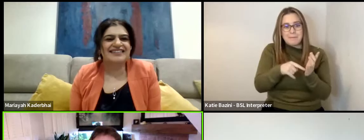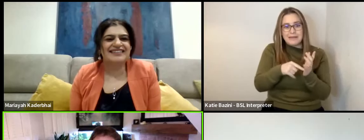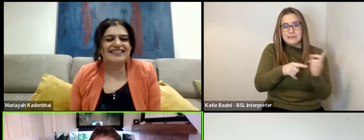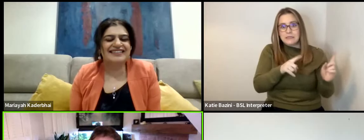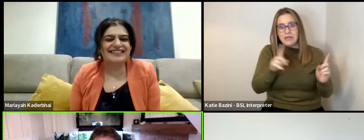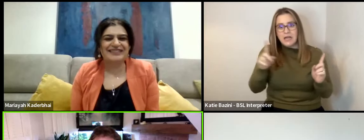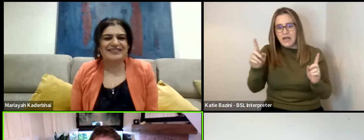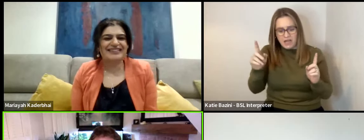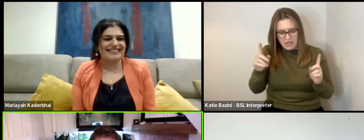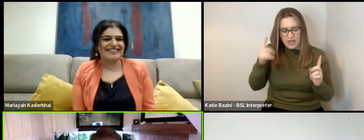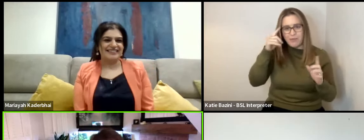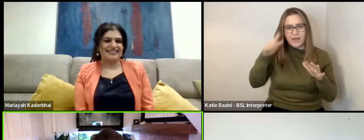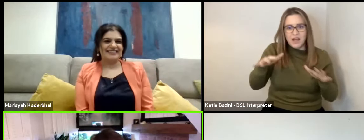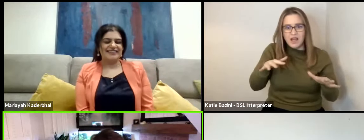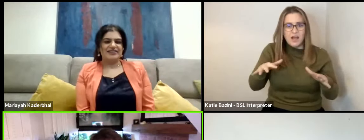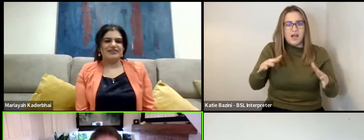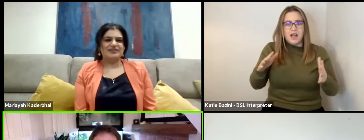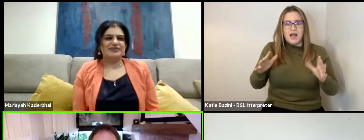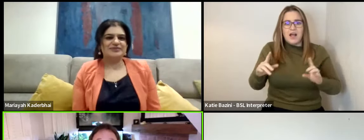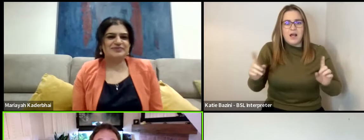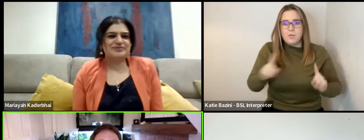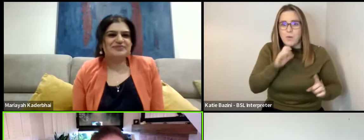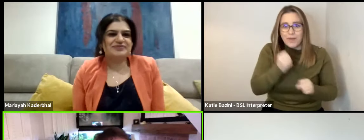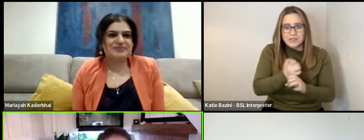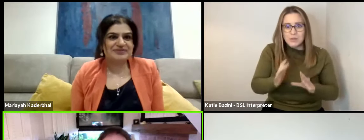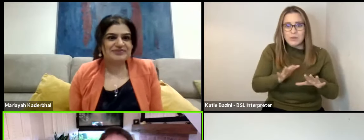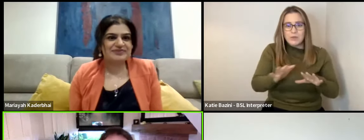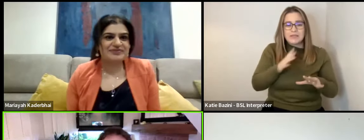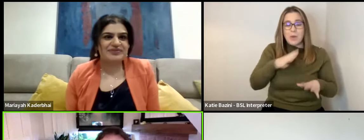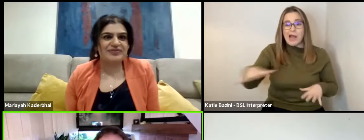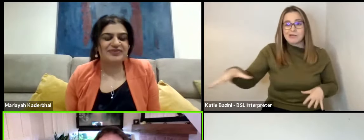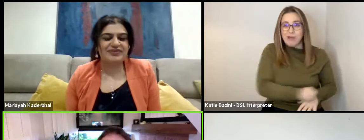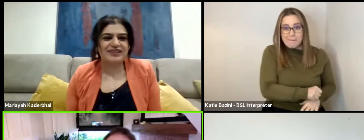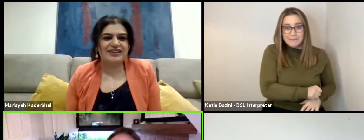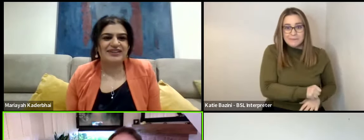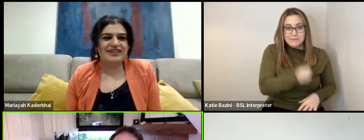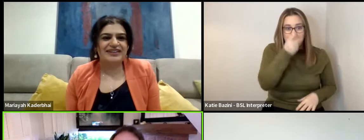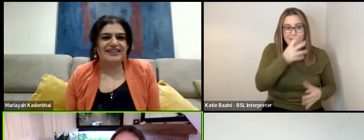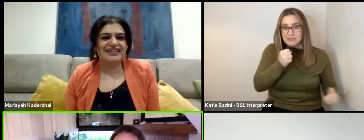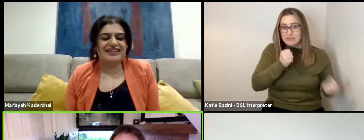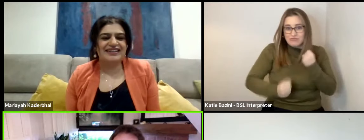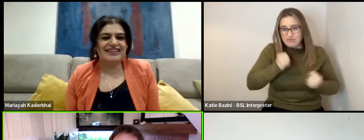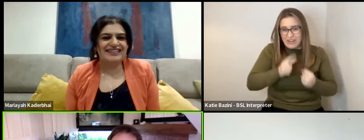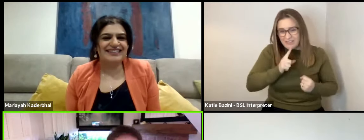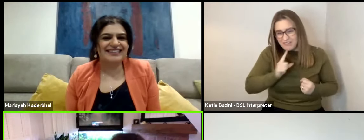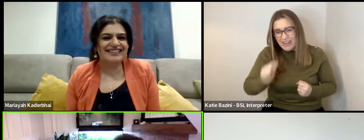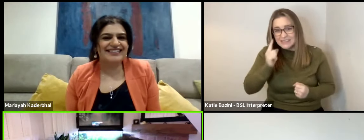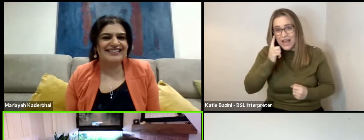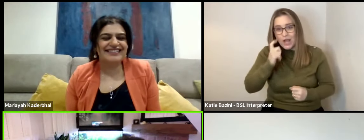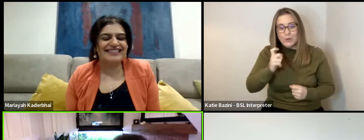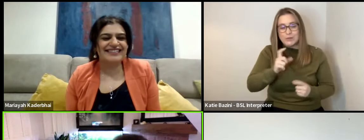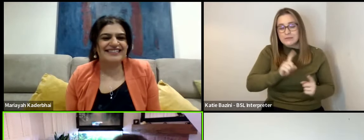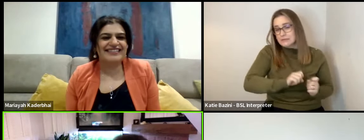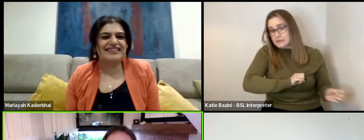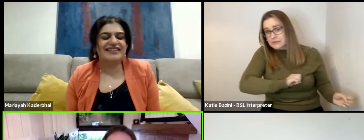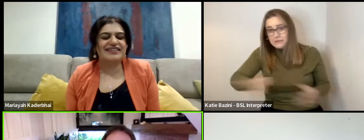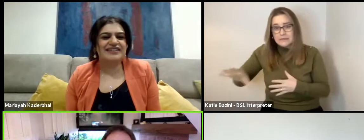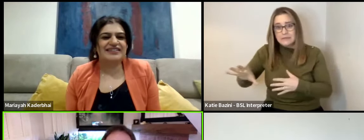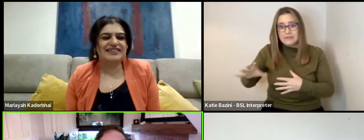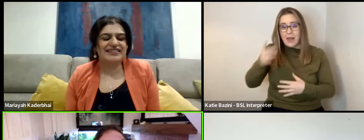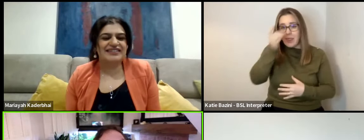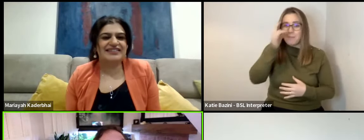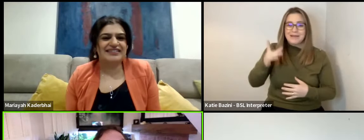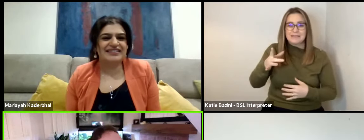And I just thought, oh, what are we going to do? So I grabbed the bin and ran as fast as I could and give the bin